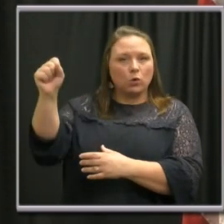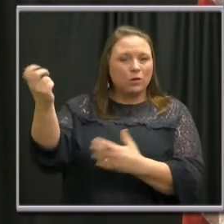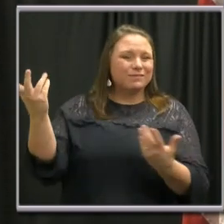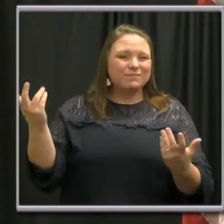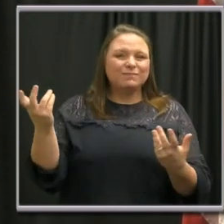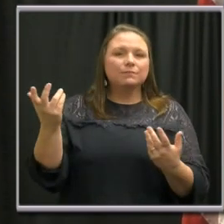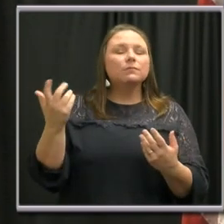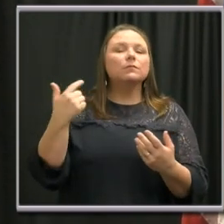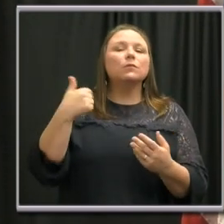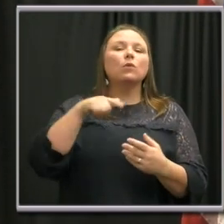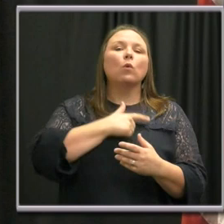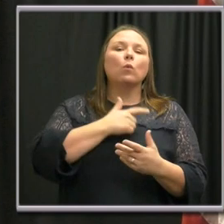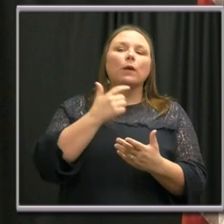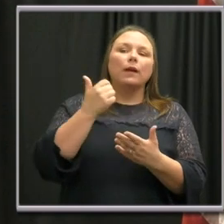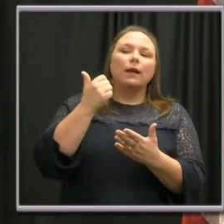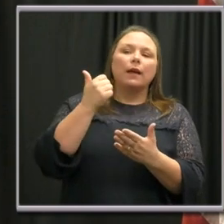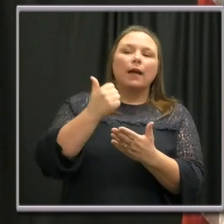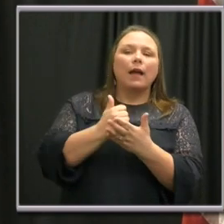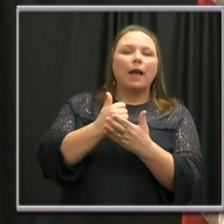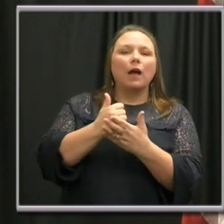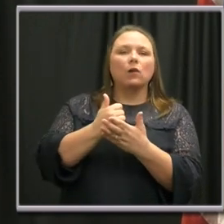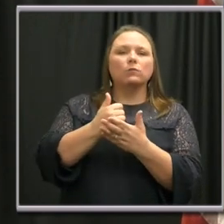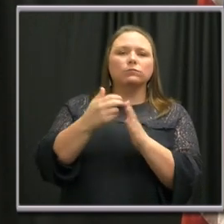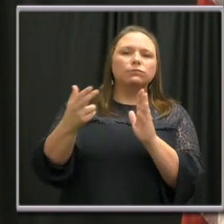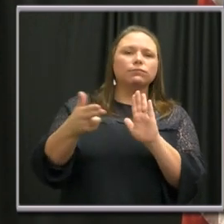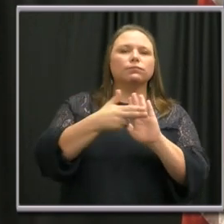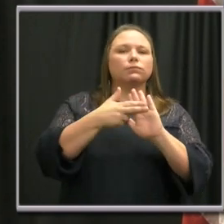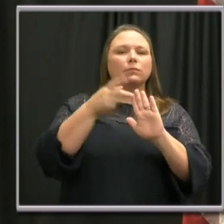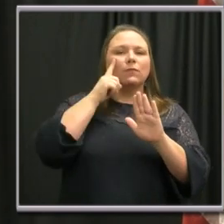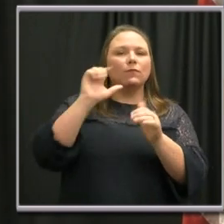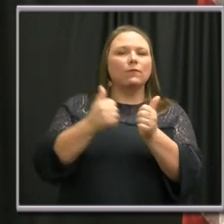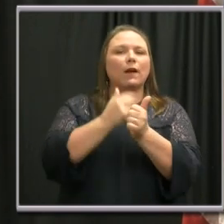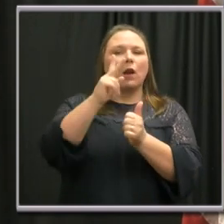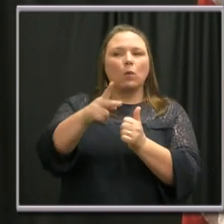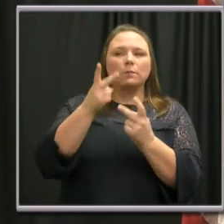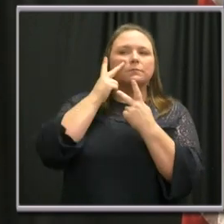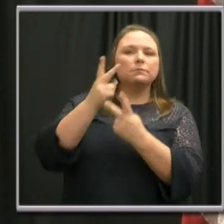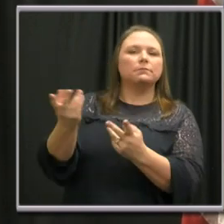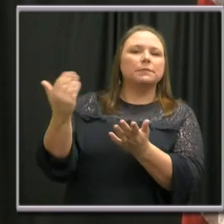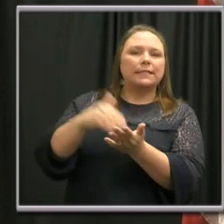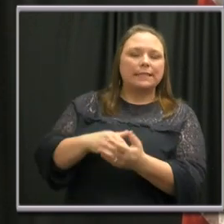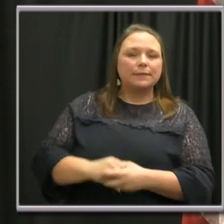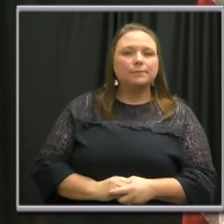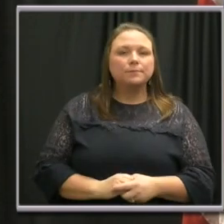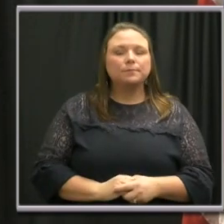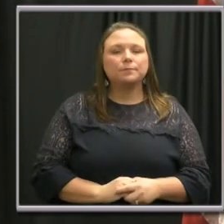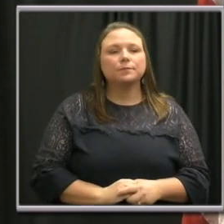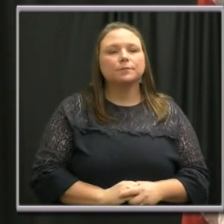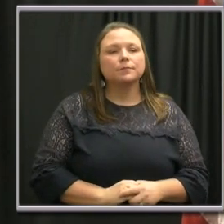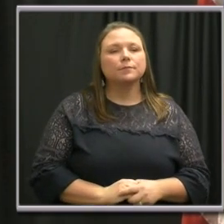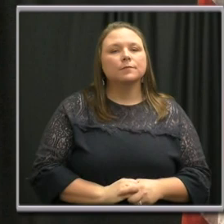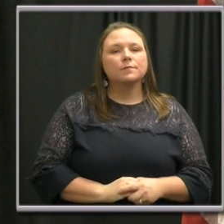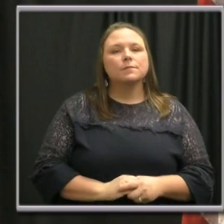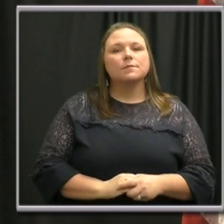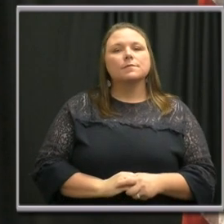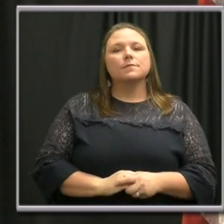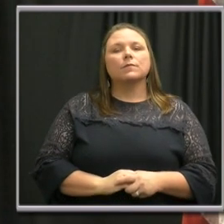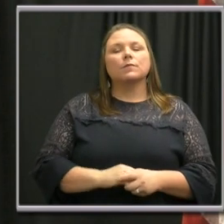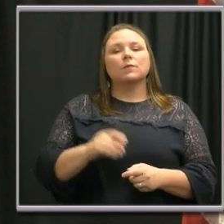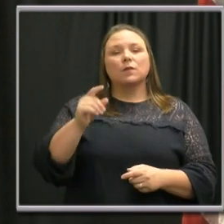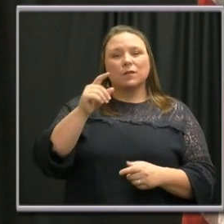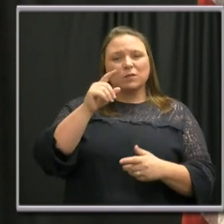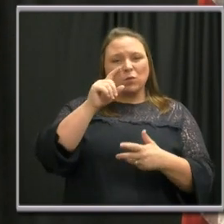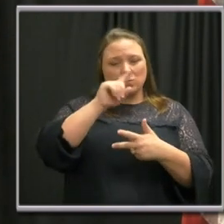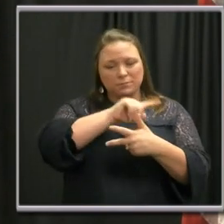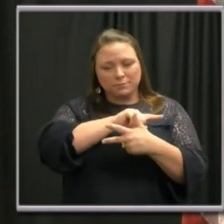so we sort of flagged that one for a follow-up, and we'll go back by to see. So those six